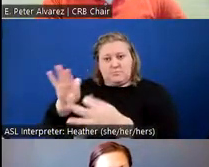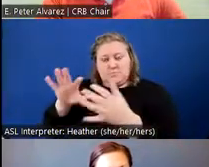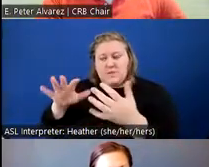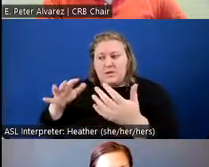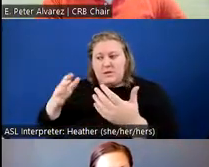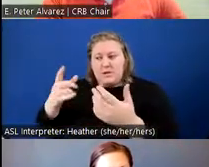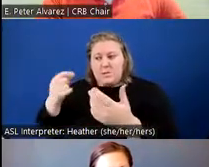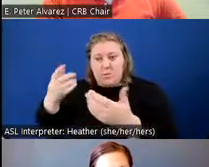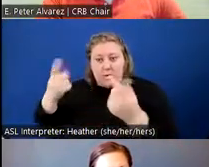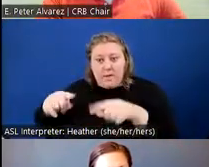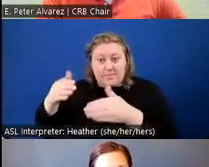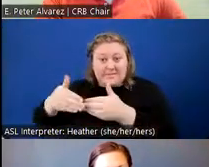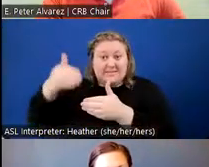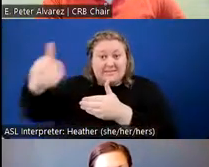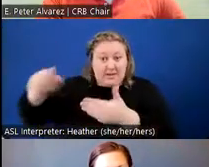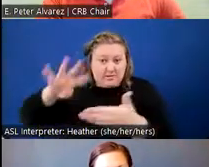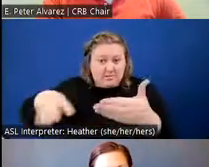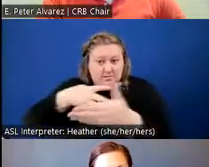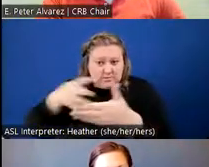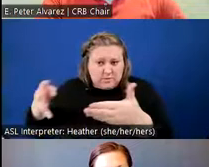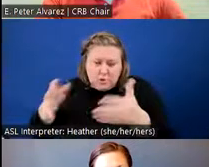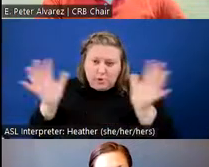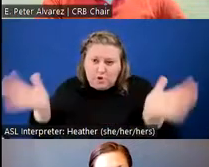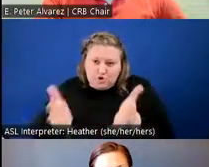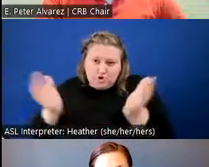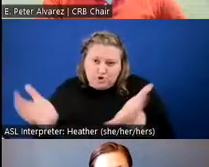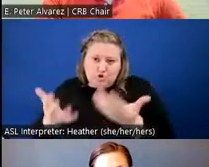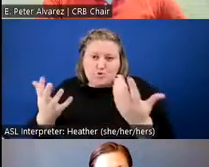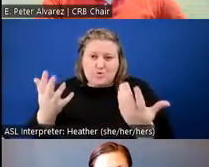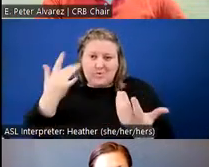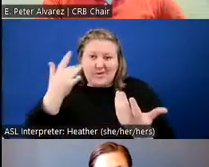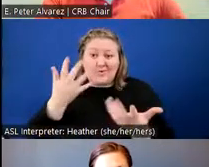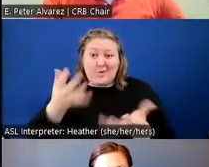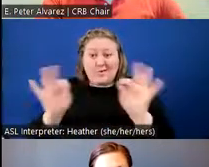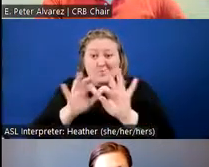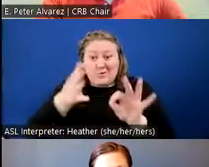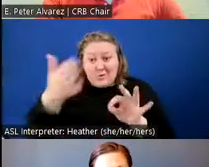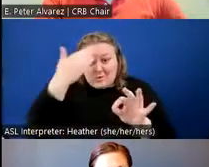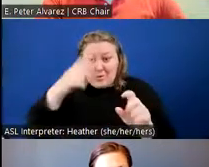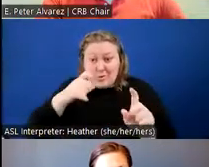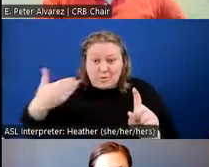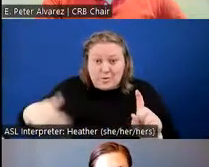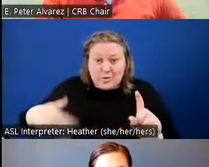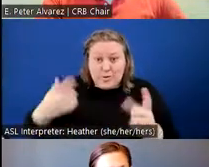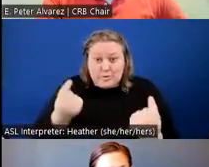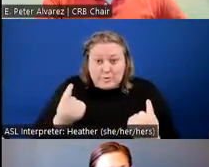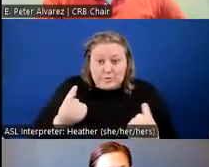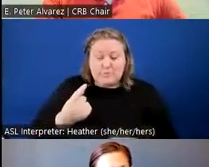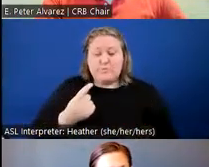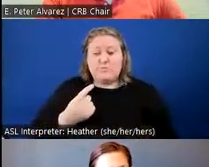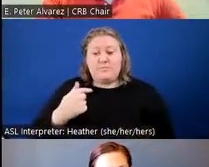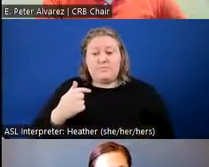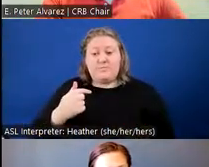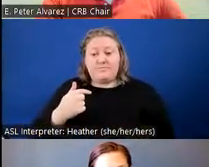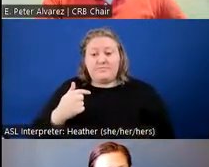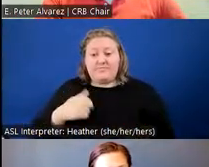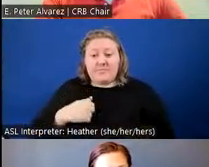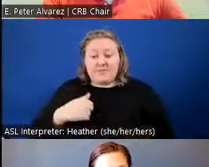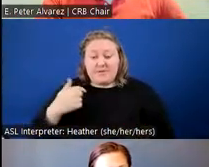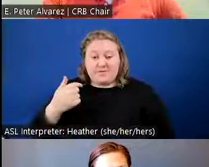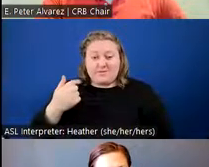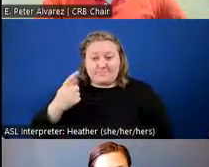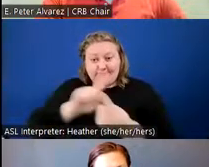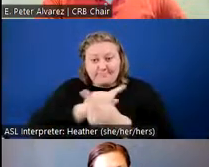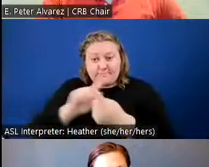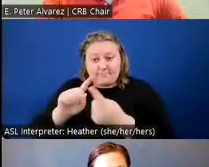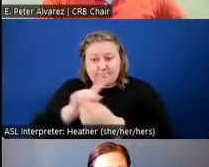next. And so we do encourage people to be, and this is why getting to know OPAD is so important because, you know, I like to walk around, always tell people walk around with a